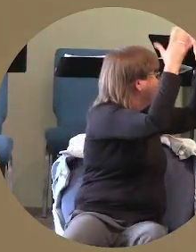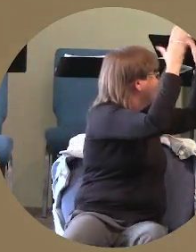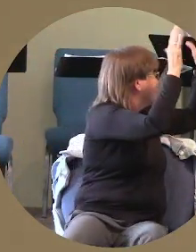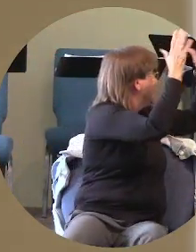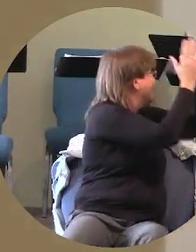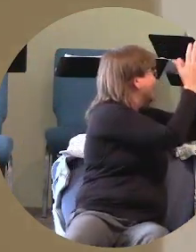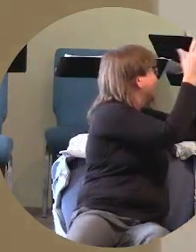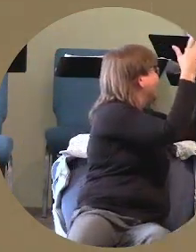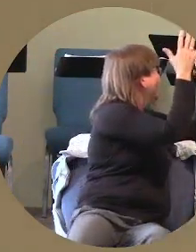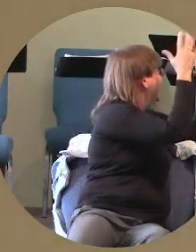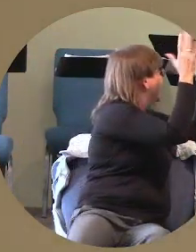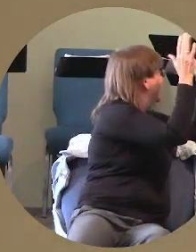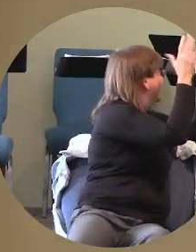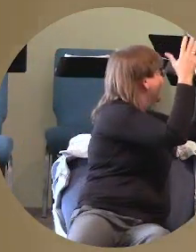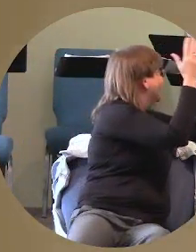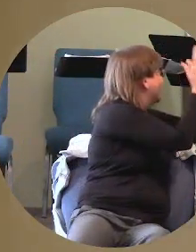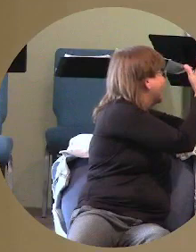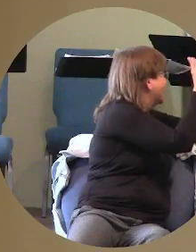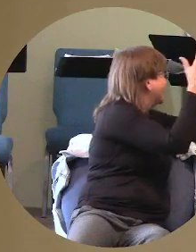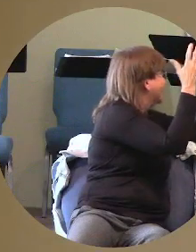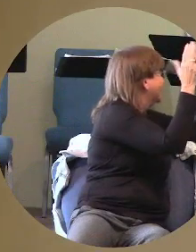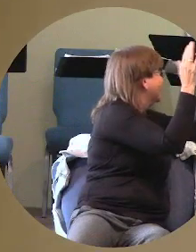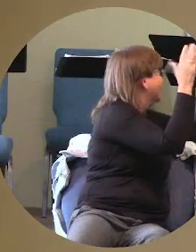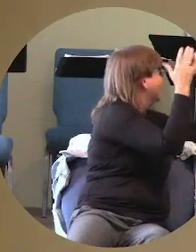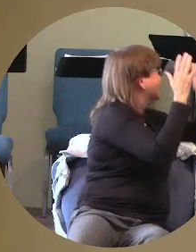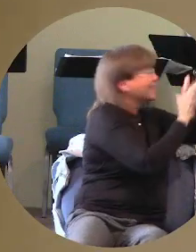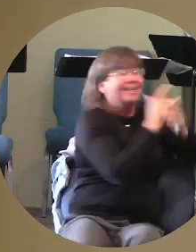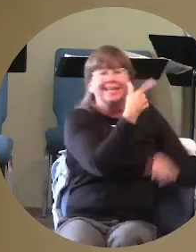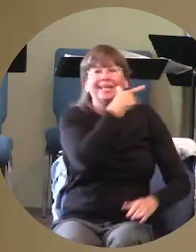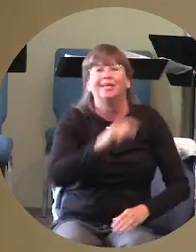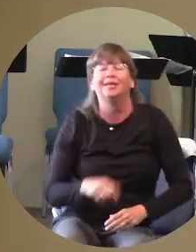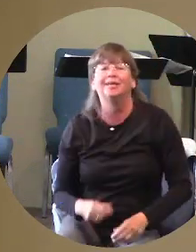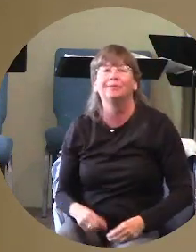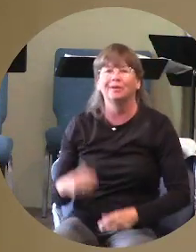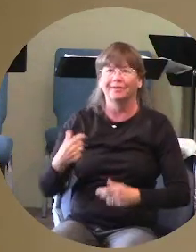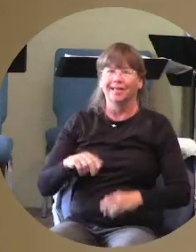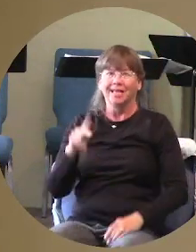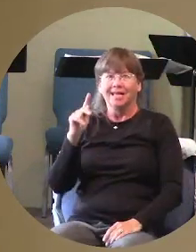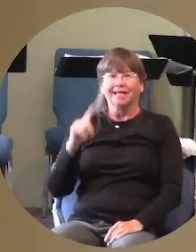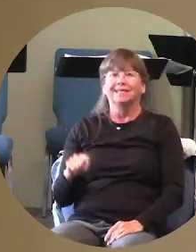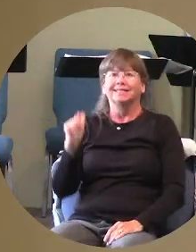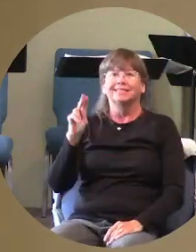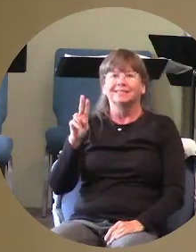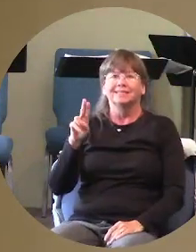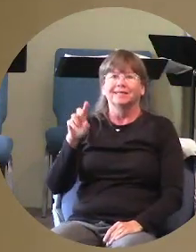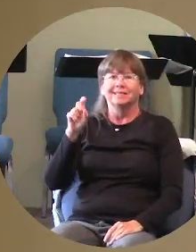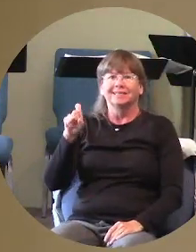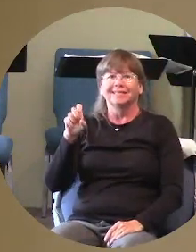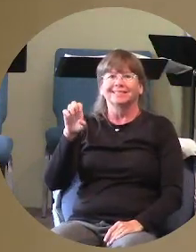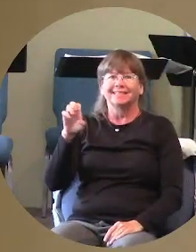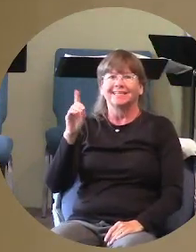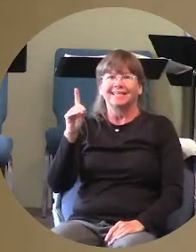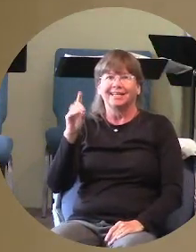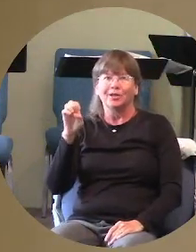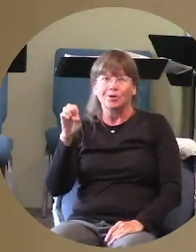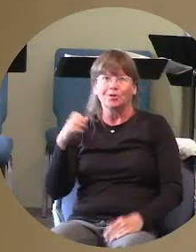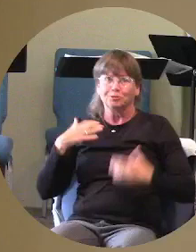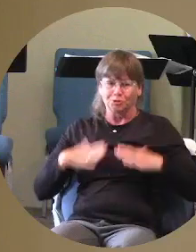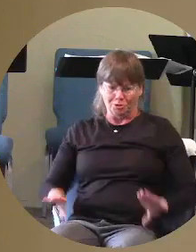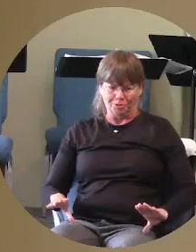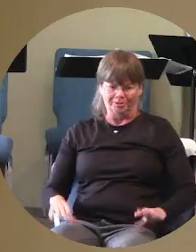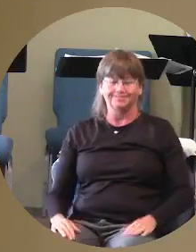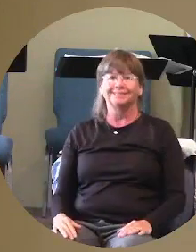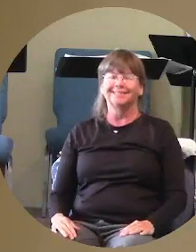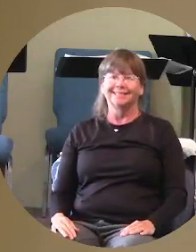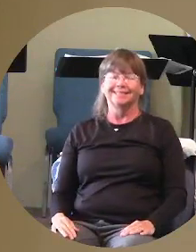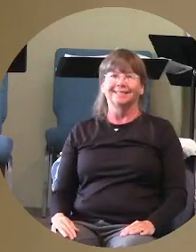i want you to know wore a tuxedo shirt that's how important this day is to him amen